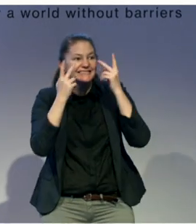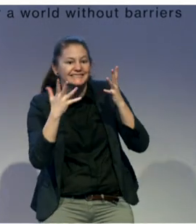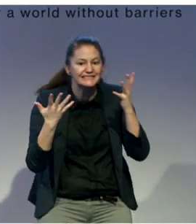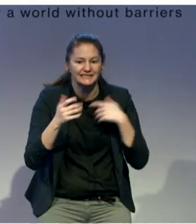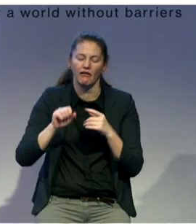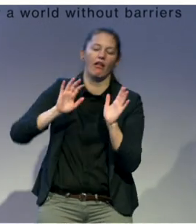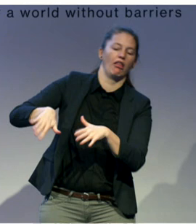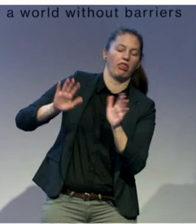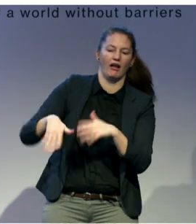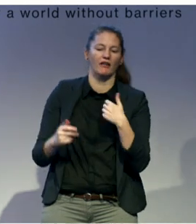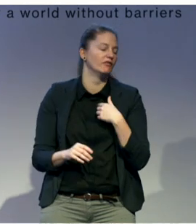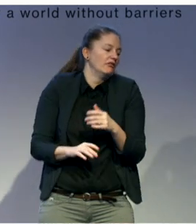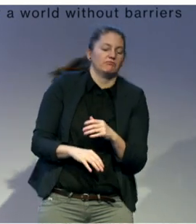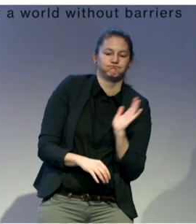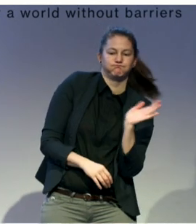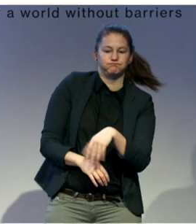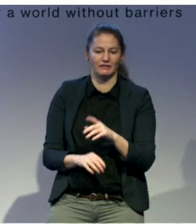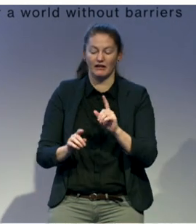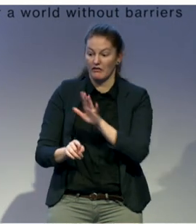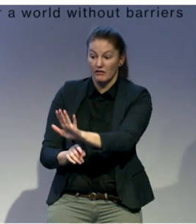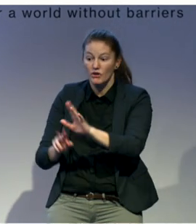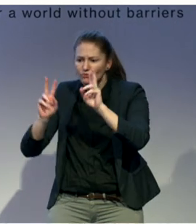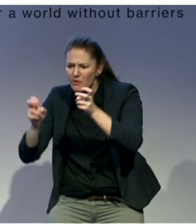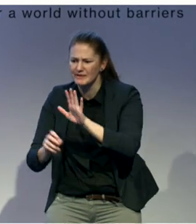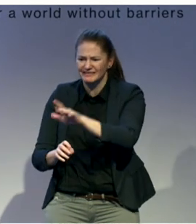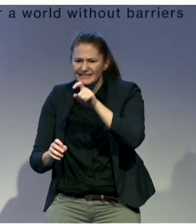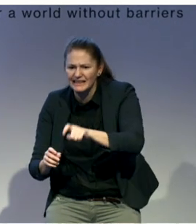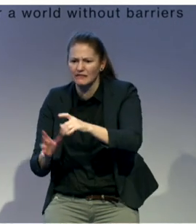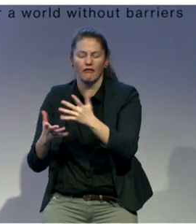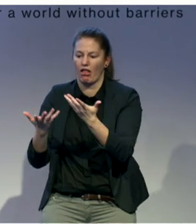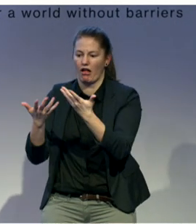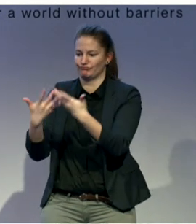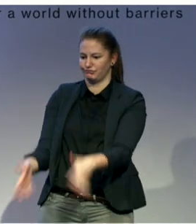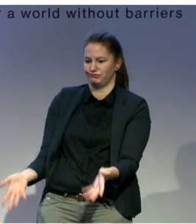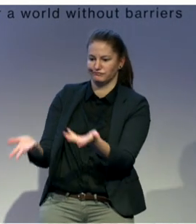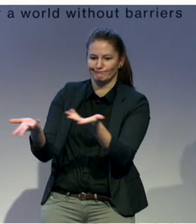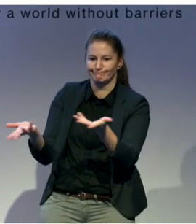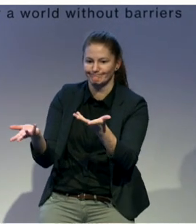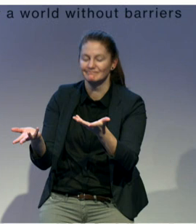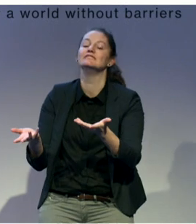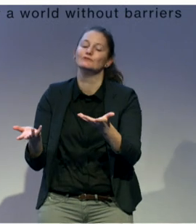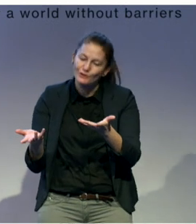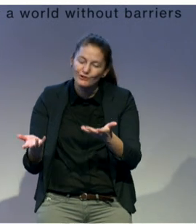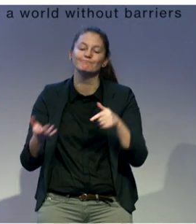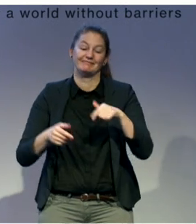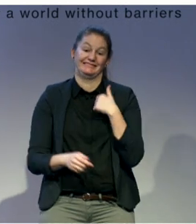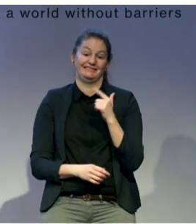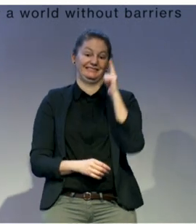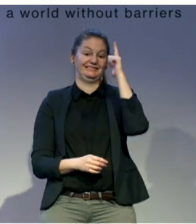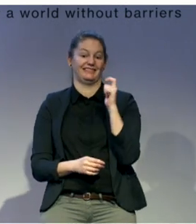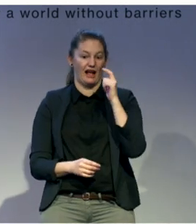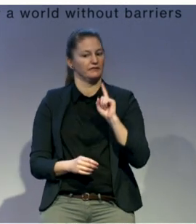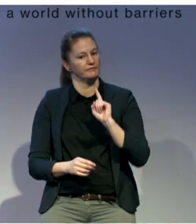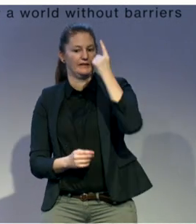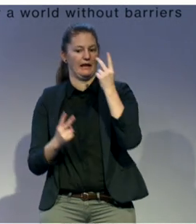be addressed. So before starting this piece of work, we were very clear that we wanted to understand how